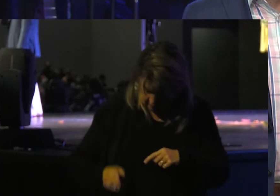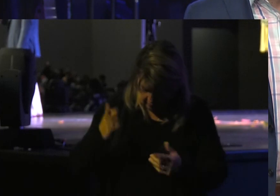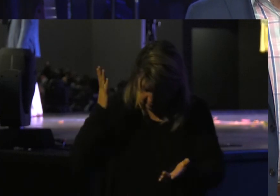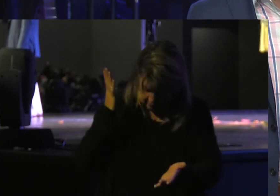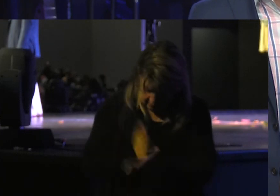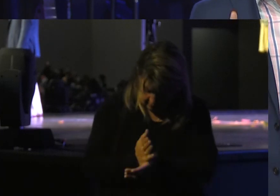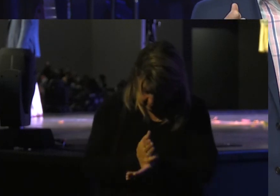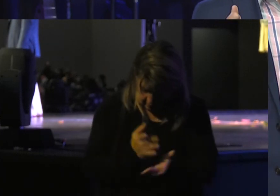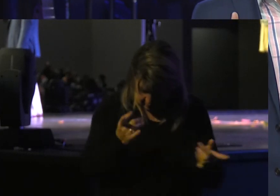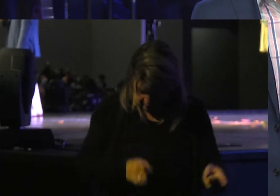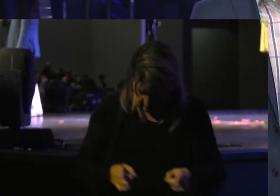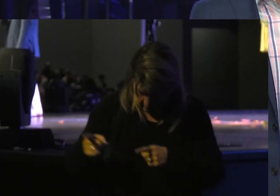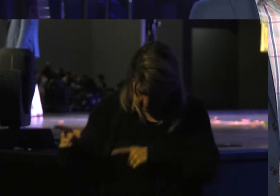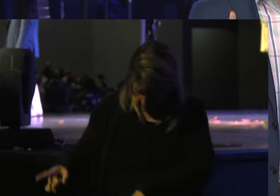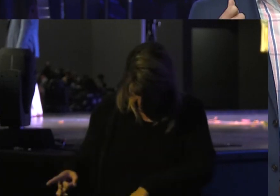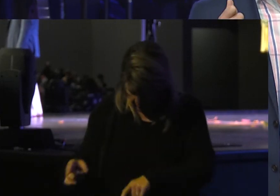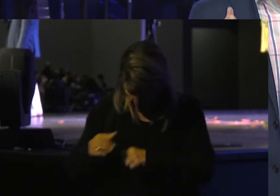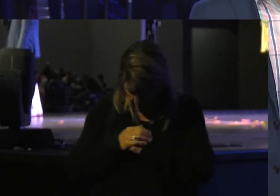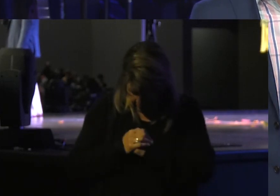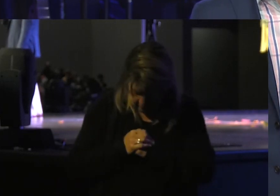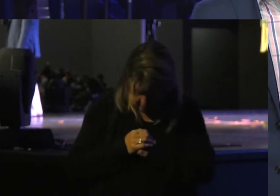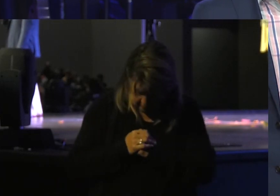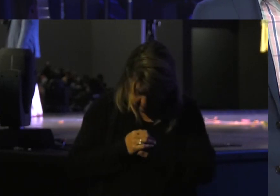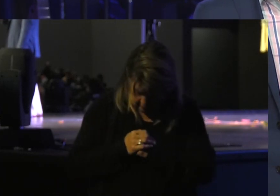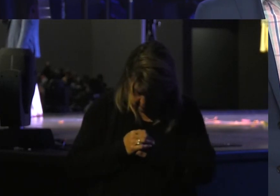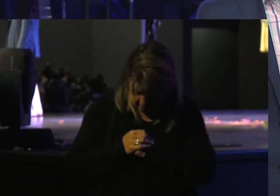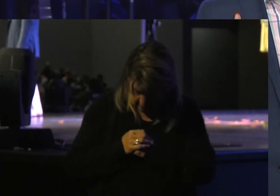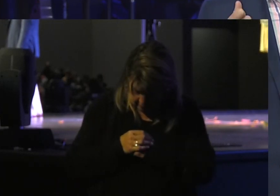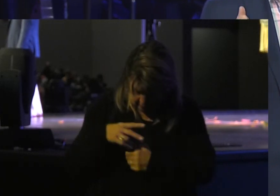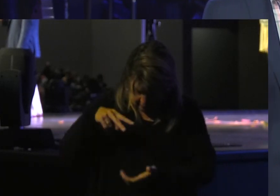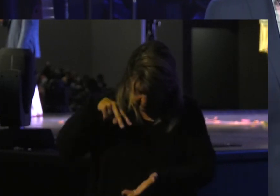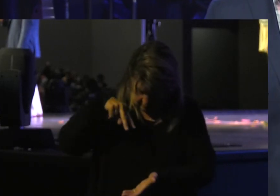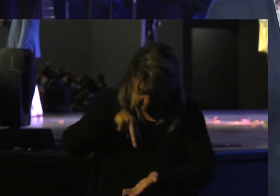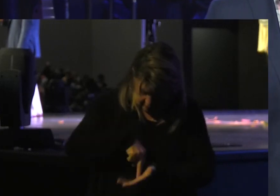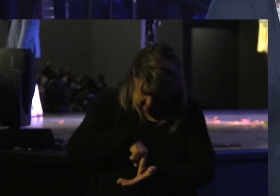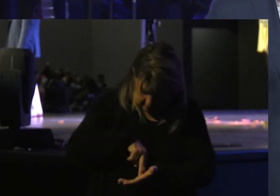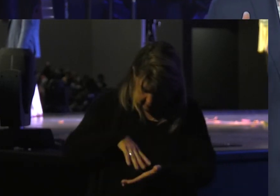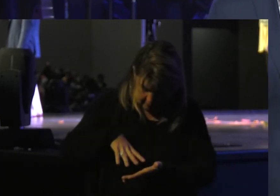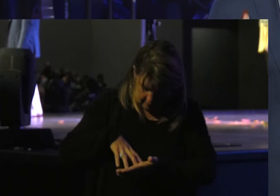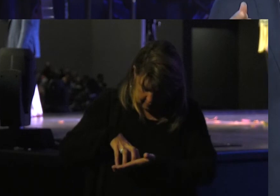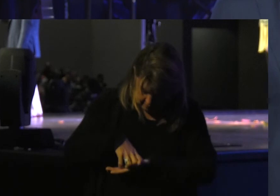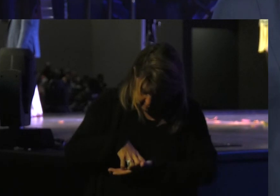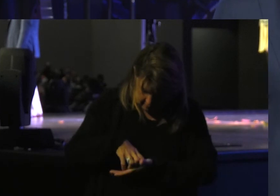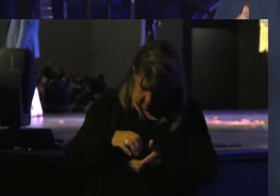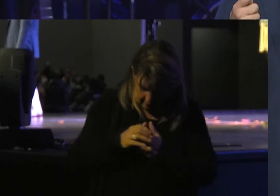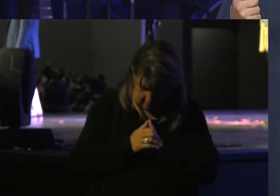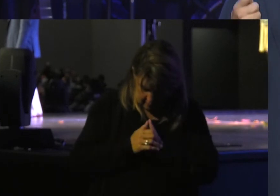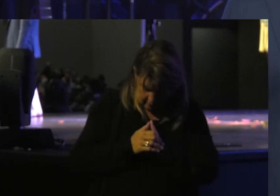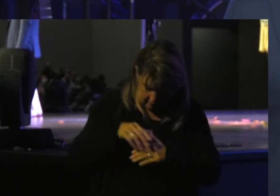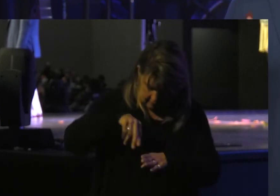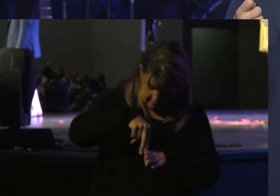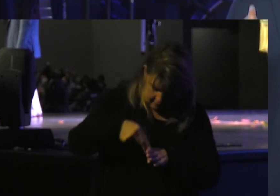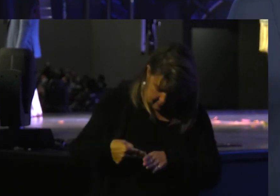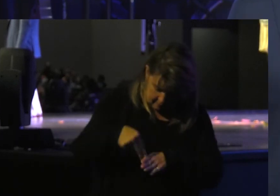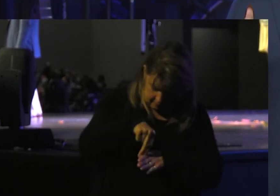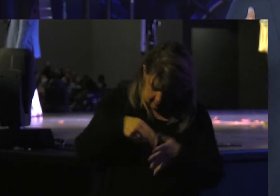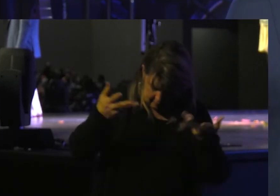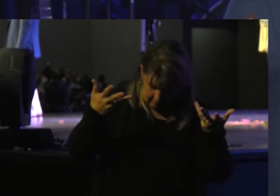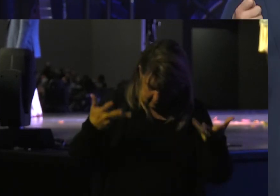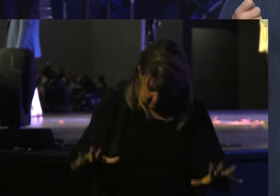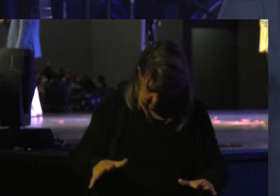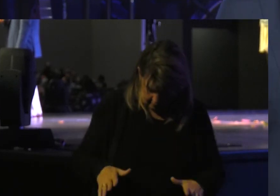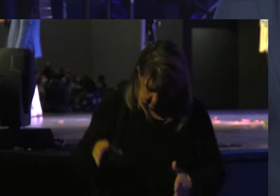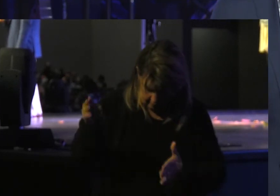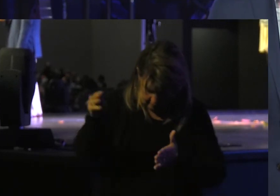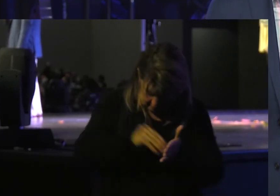Compromising And Stand For The Lives Of The Vulnerable The Hurting Get Off The Fence And Fill Out The Foster